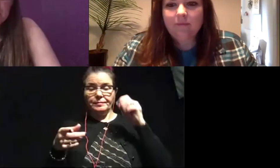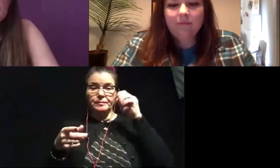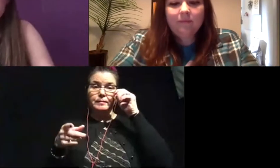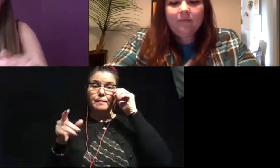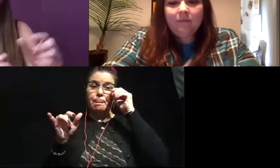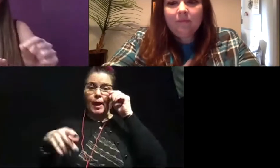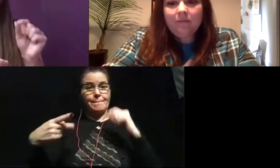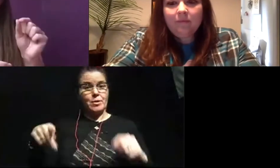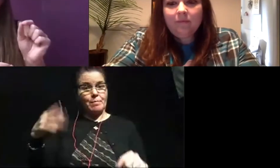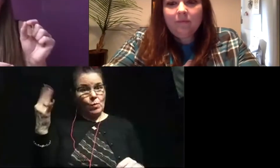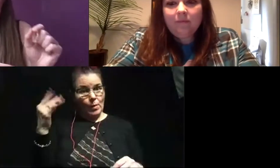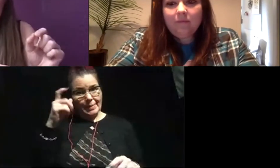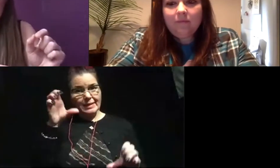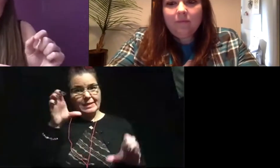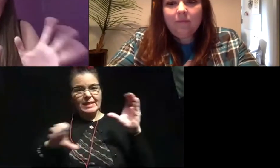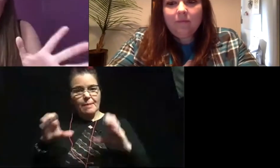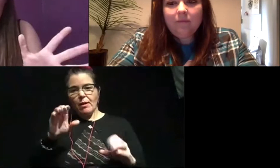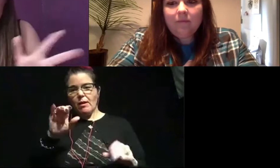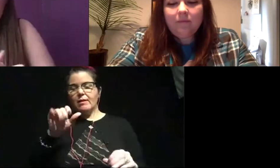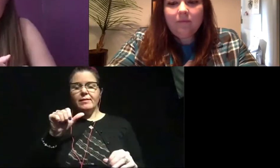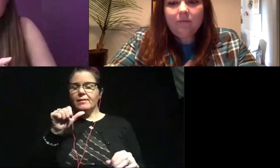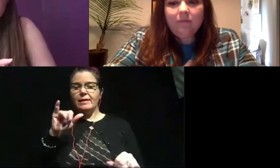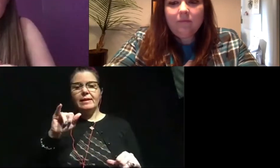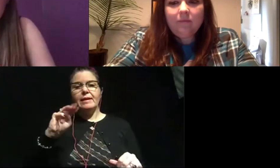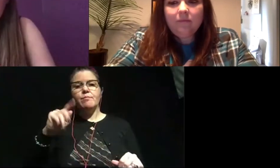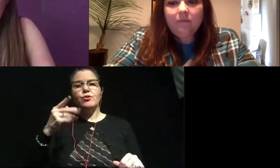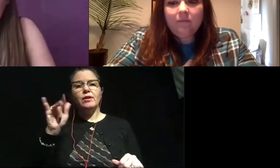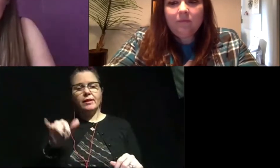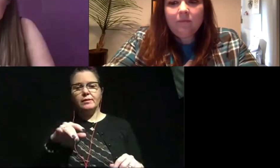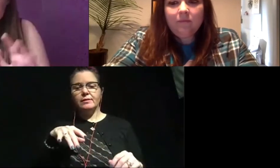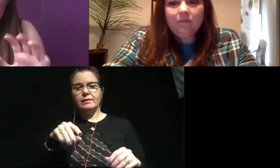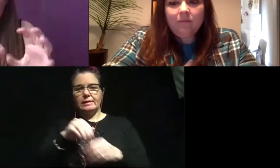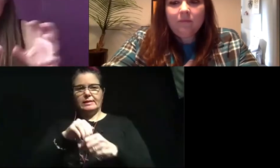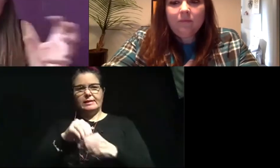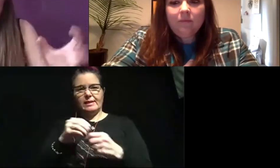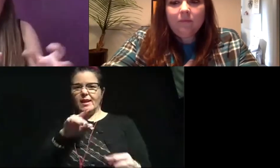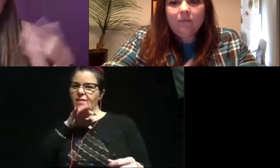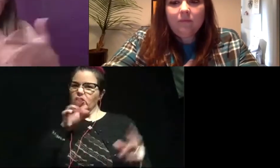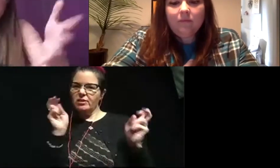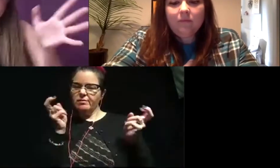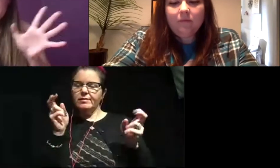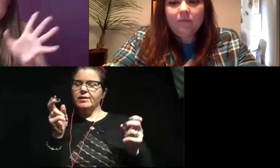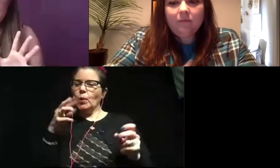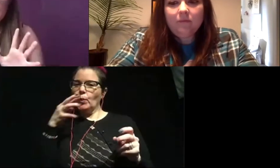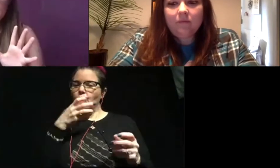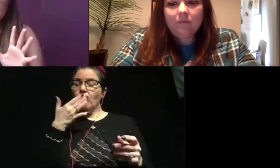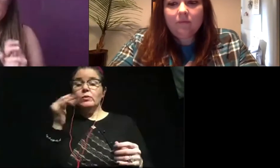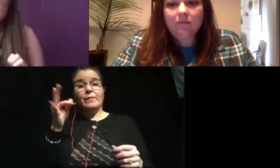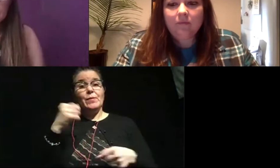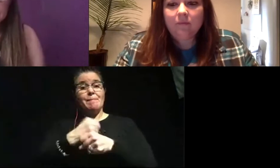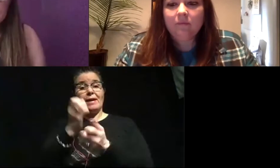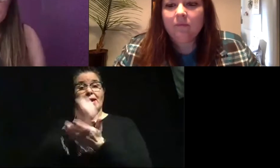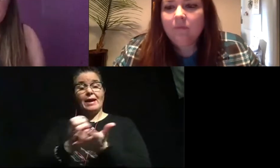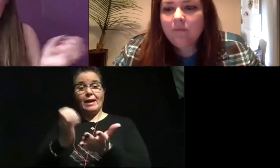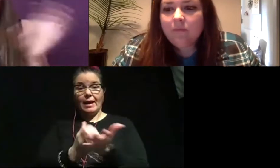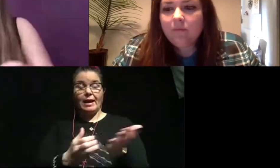purple because of a chemical impurity in it. Okay. So that chemical impurity turns it a weird color. So if you're baking a cake and